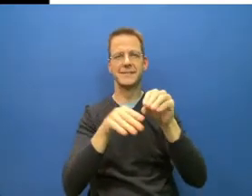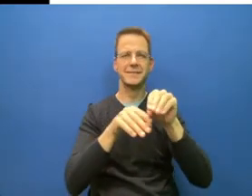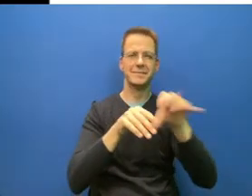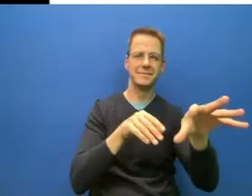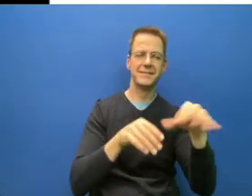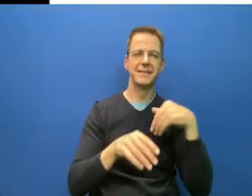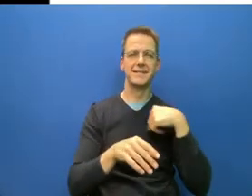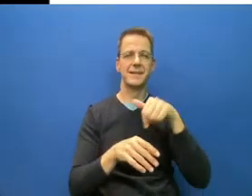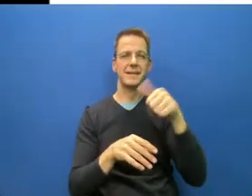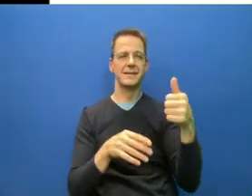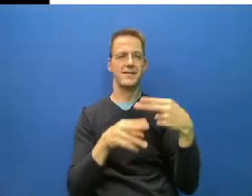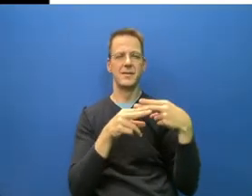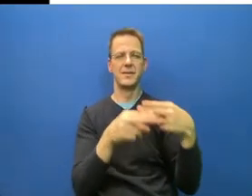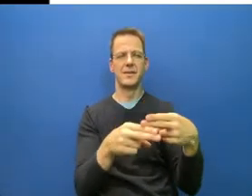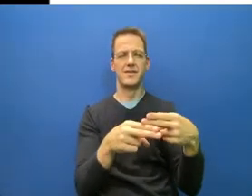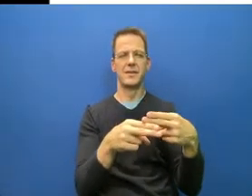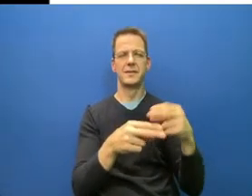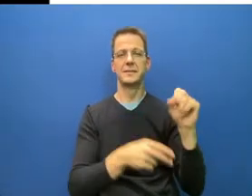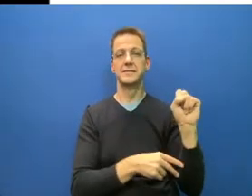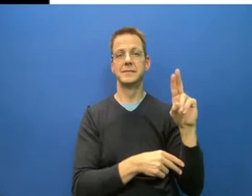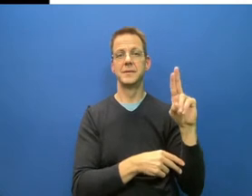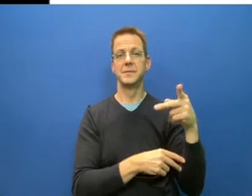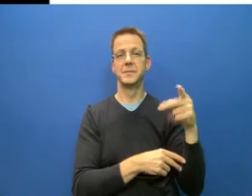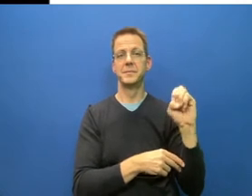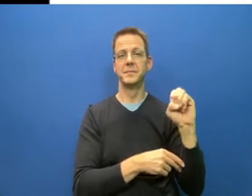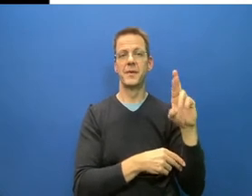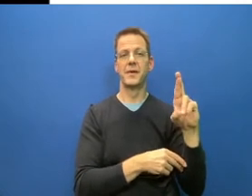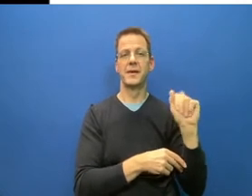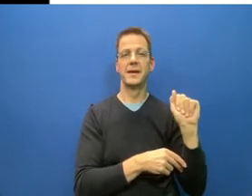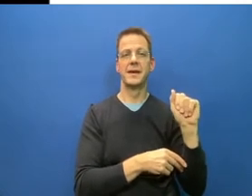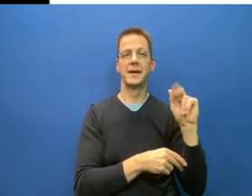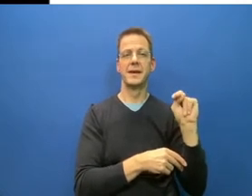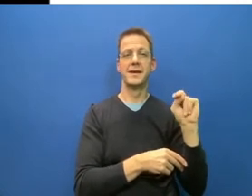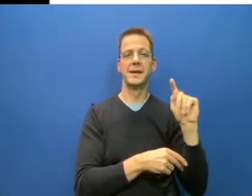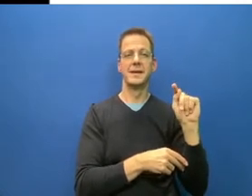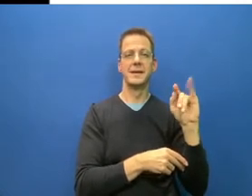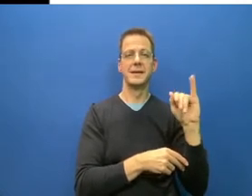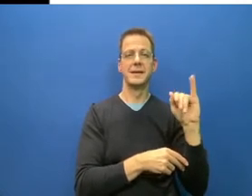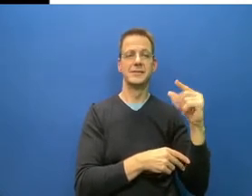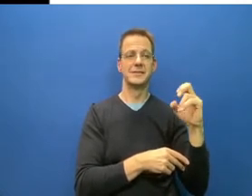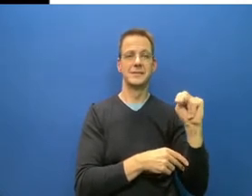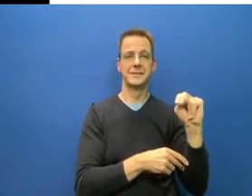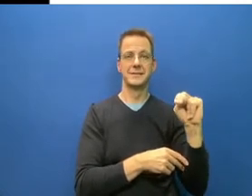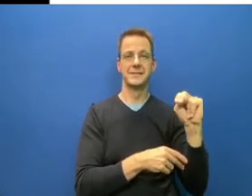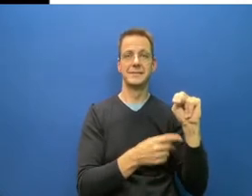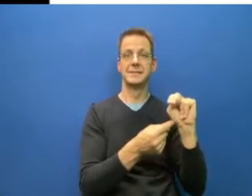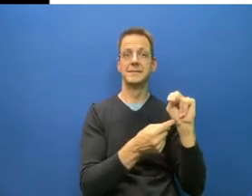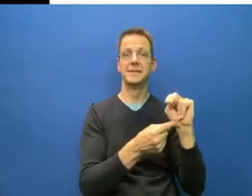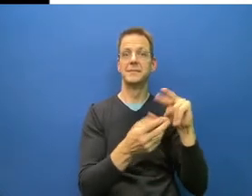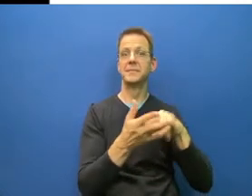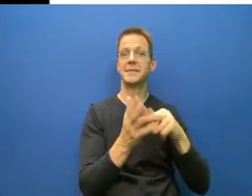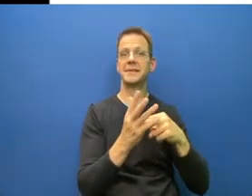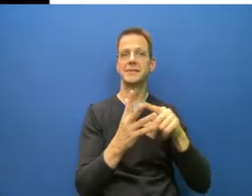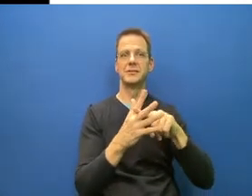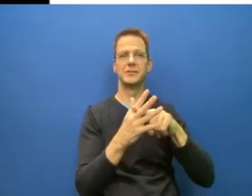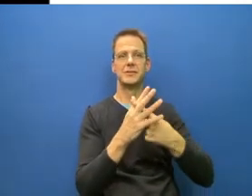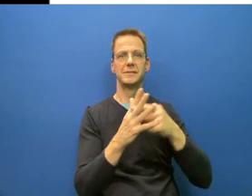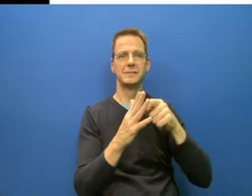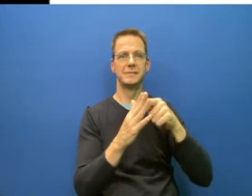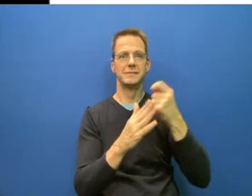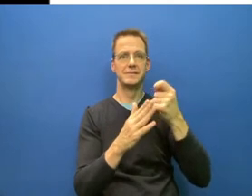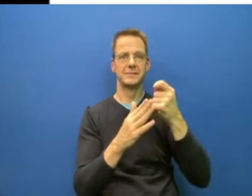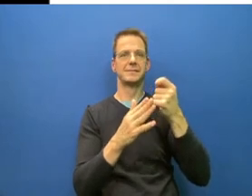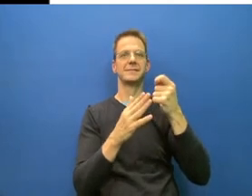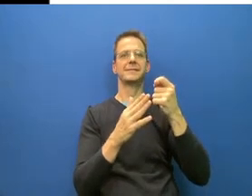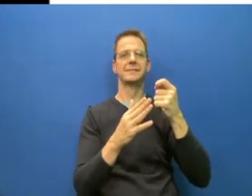allows it to activate all of your T cells at the same time and make them go crazy, which is part of the cytokine storm that you see. And